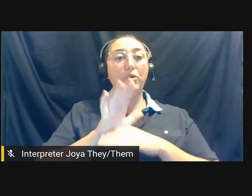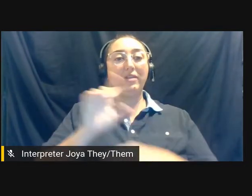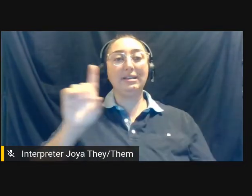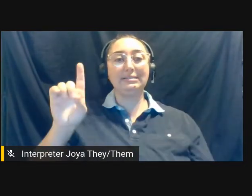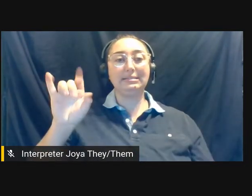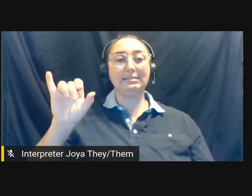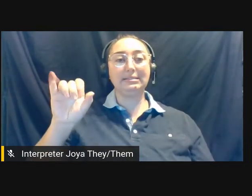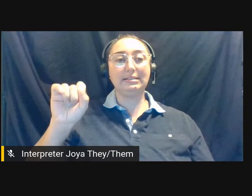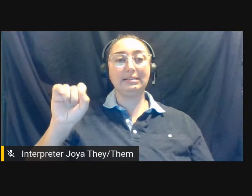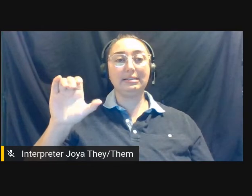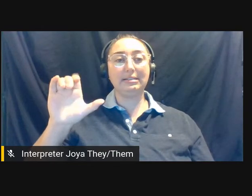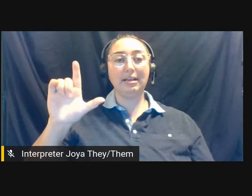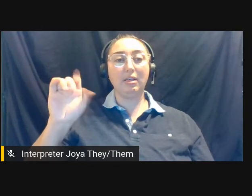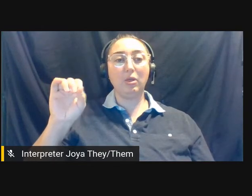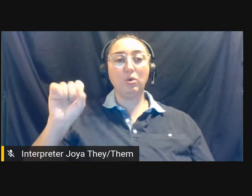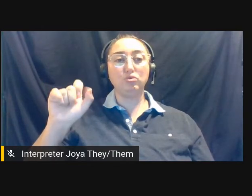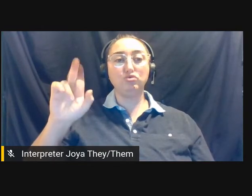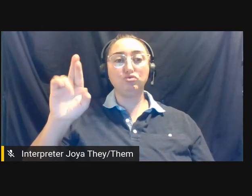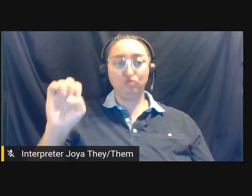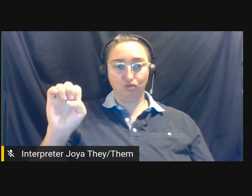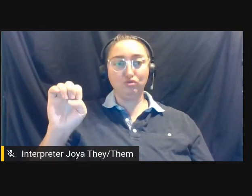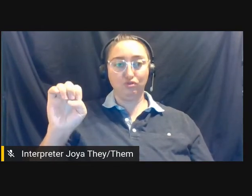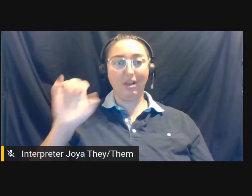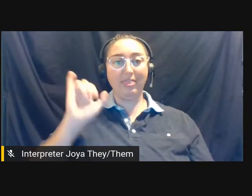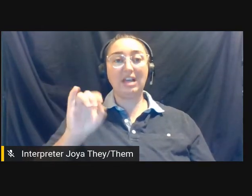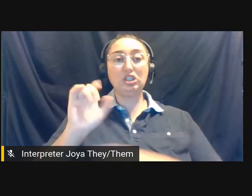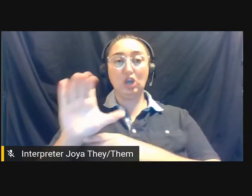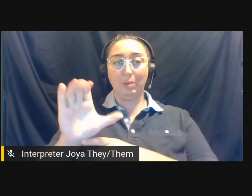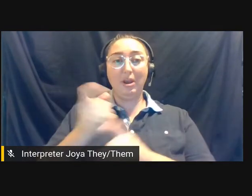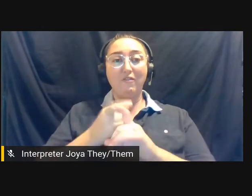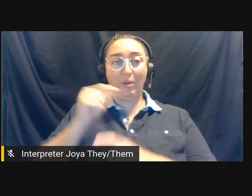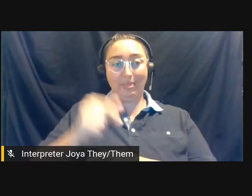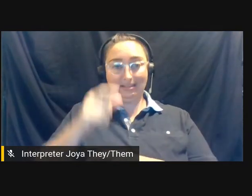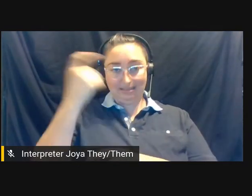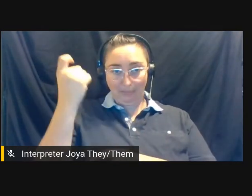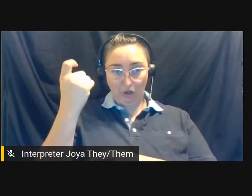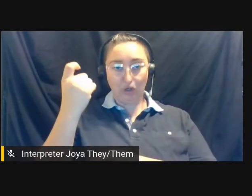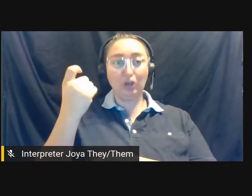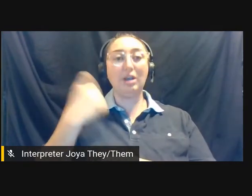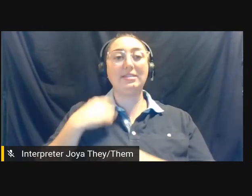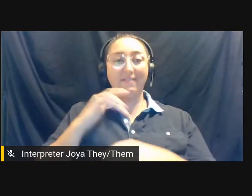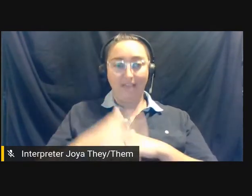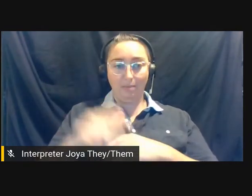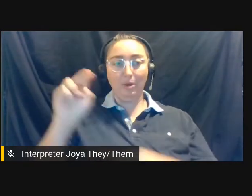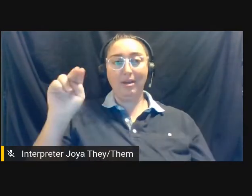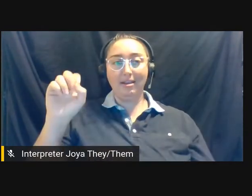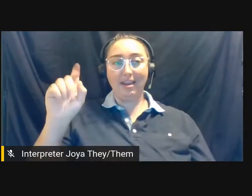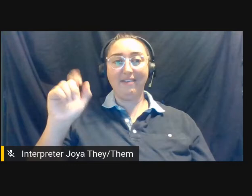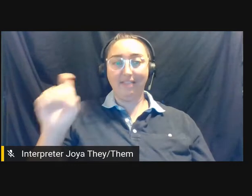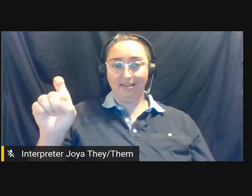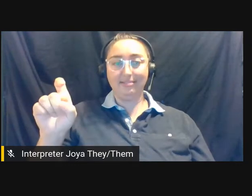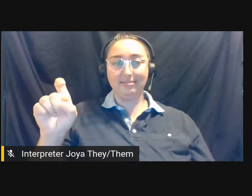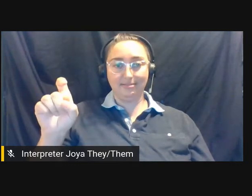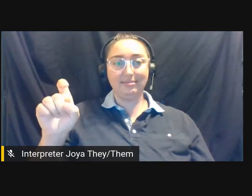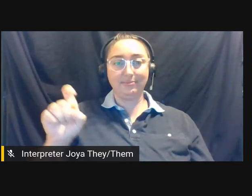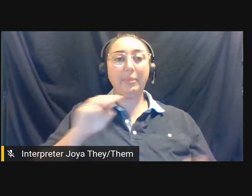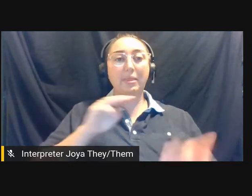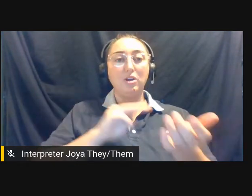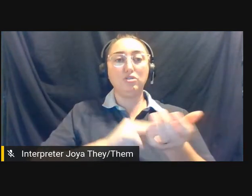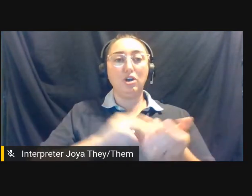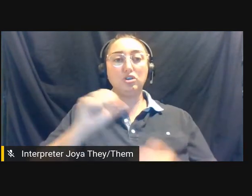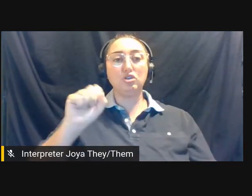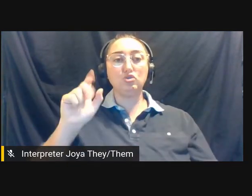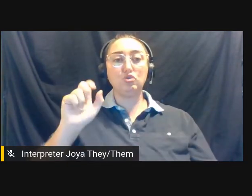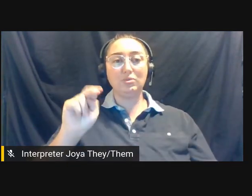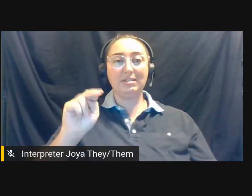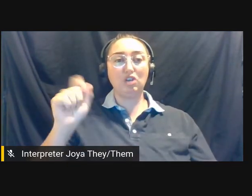documentary that just came out this summer. And that is available on Netflix. Dr. Susan Stryker, one of our